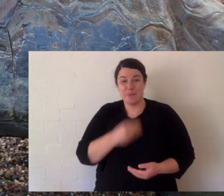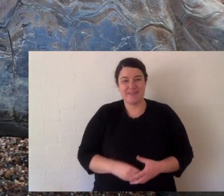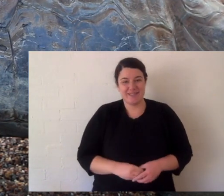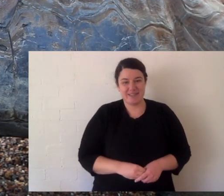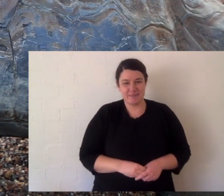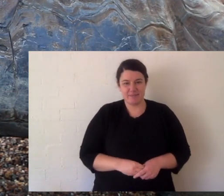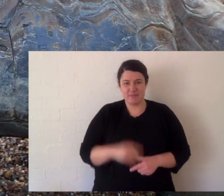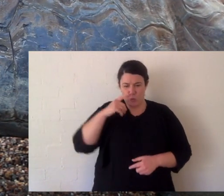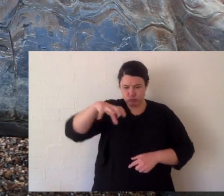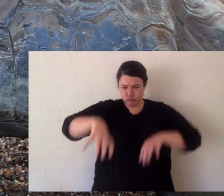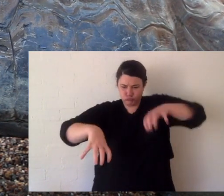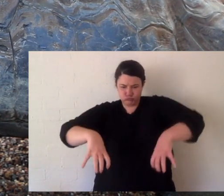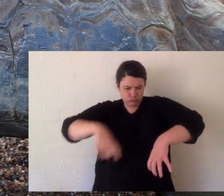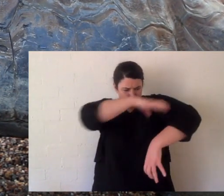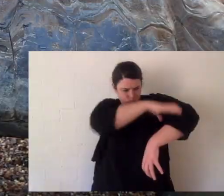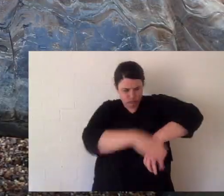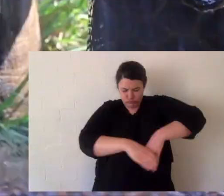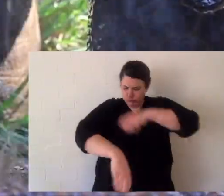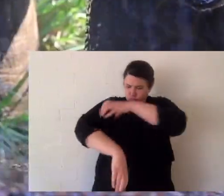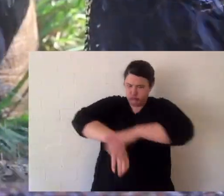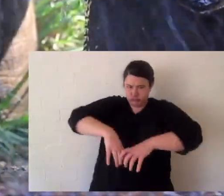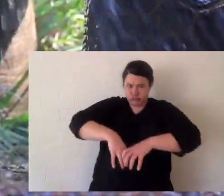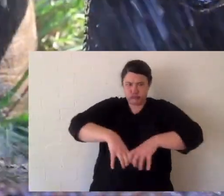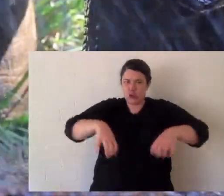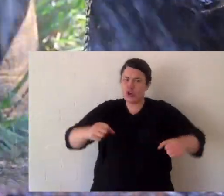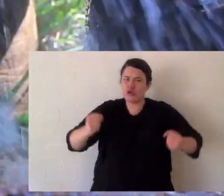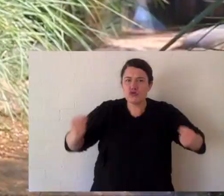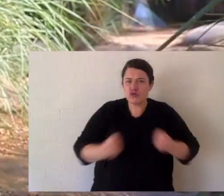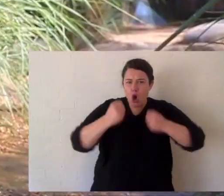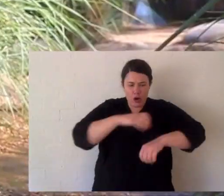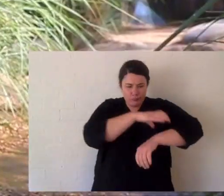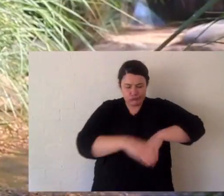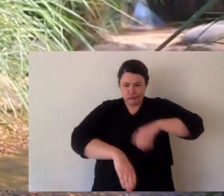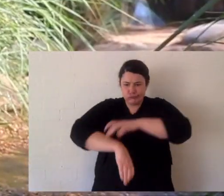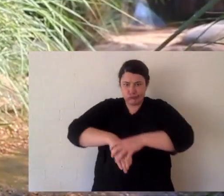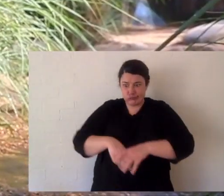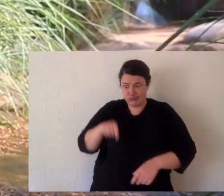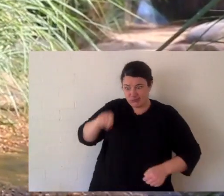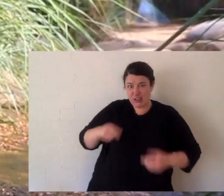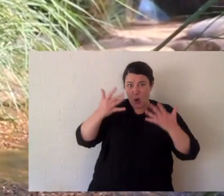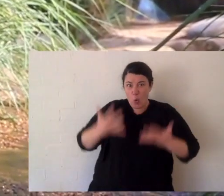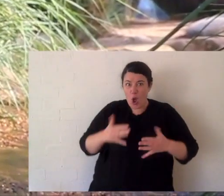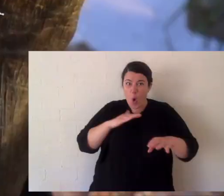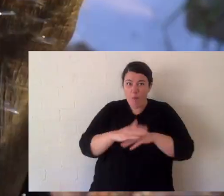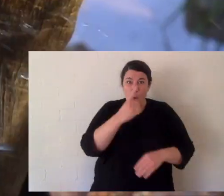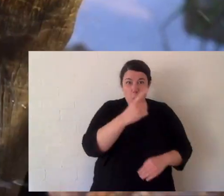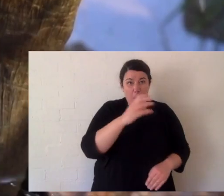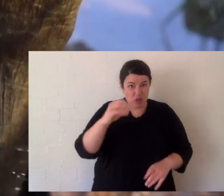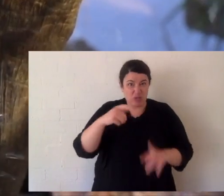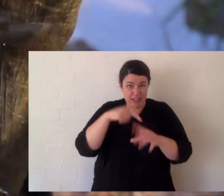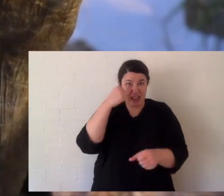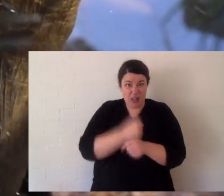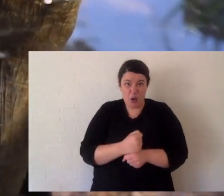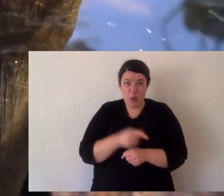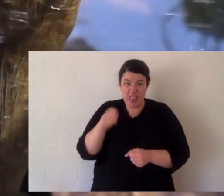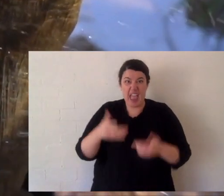Now, if you come down to their feet, these big claws, these strong feet, and Hugo weighs over 100 kilograms.